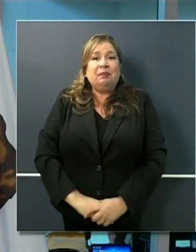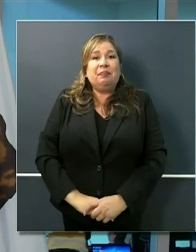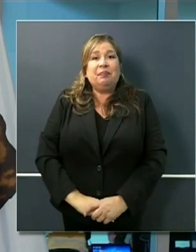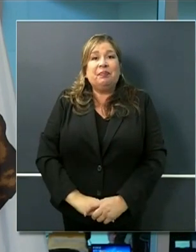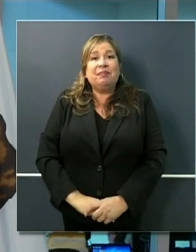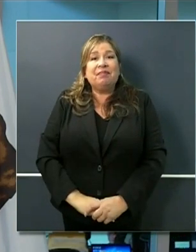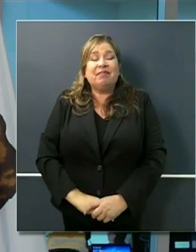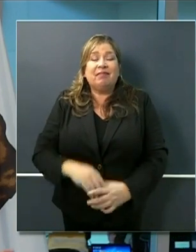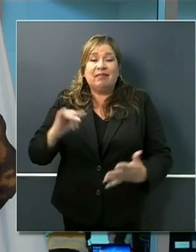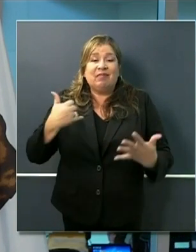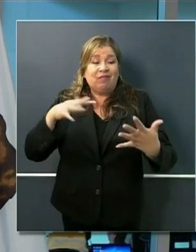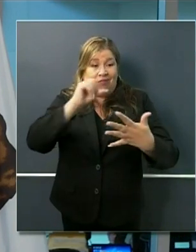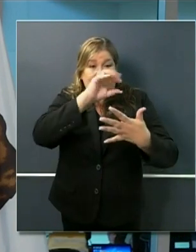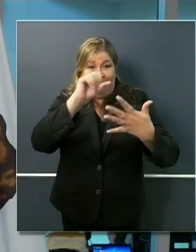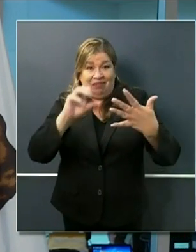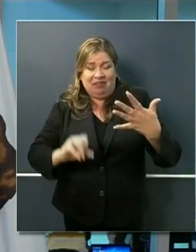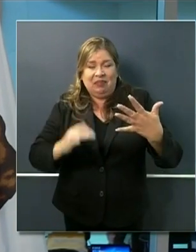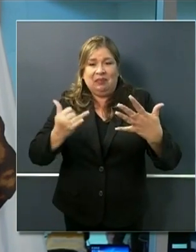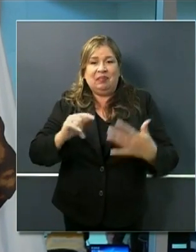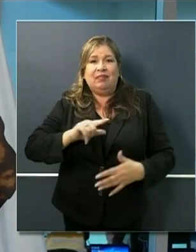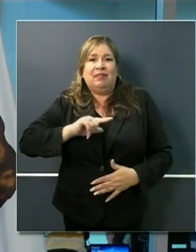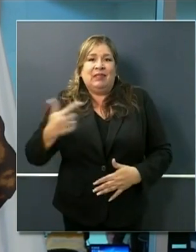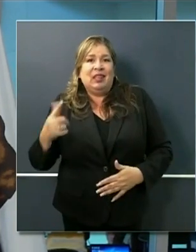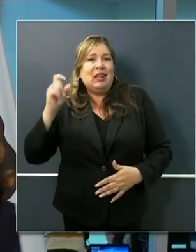change with that i would turn it back over to the governor thank you